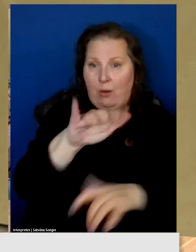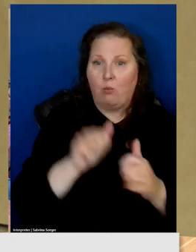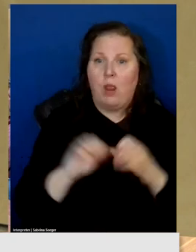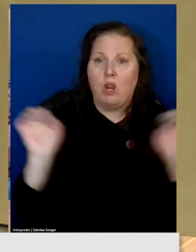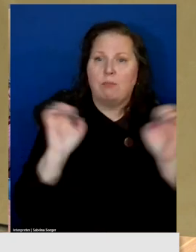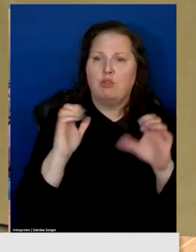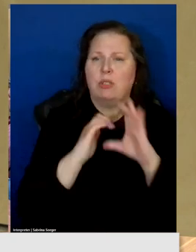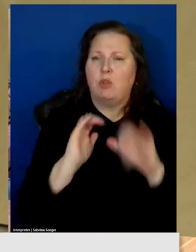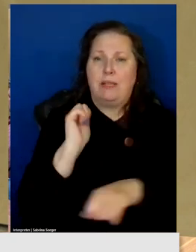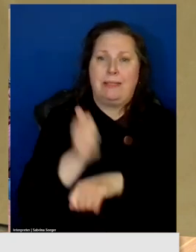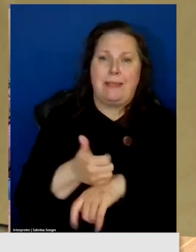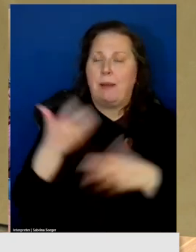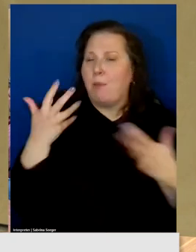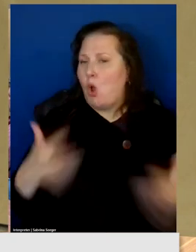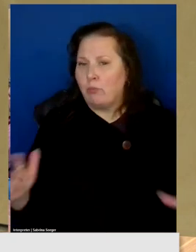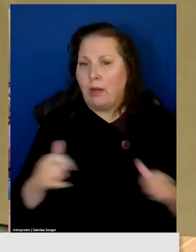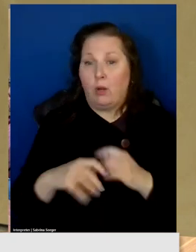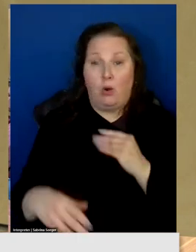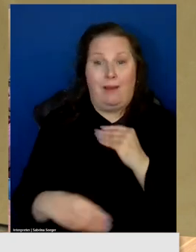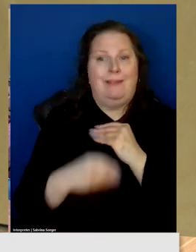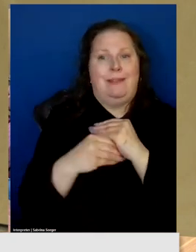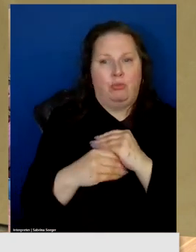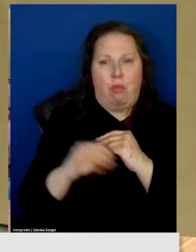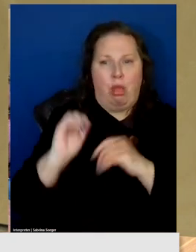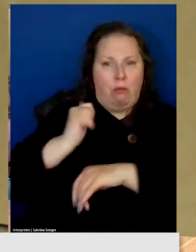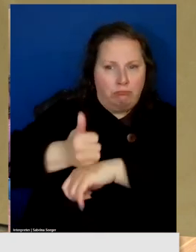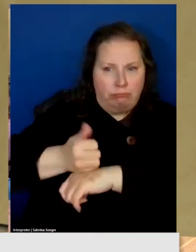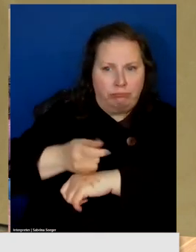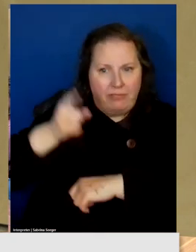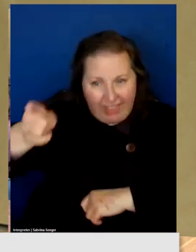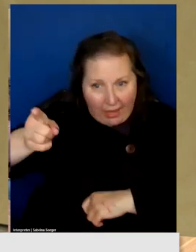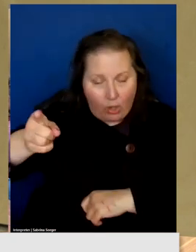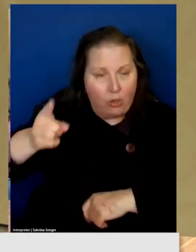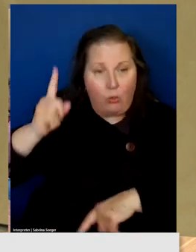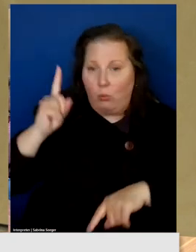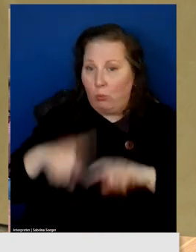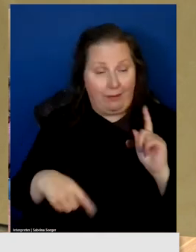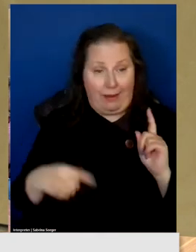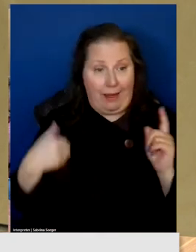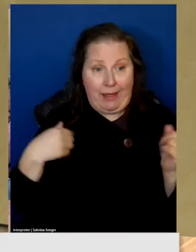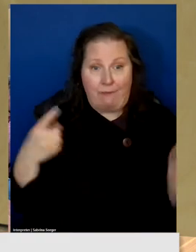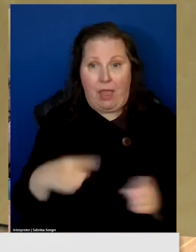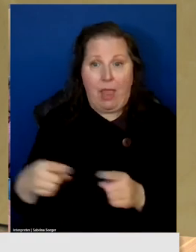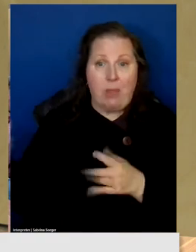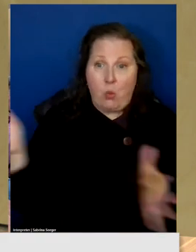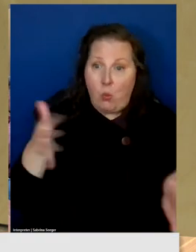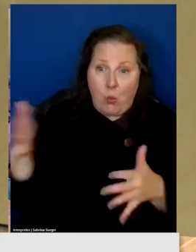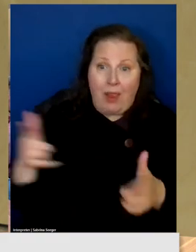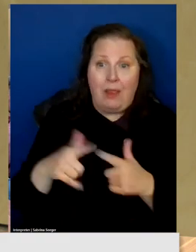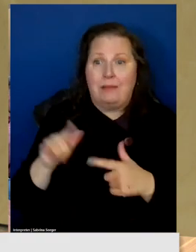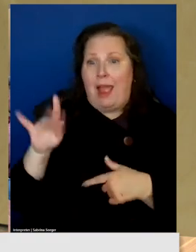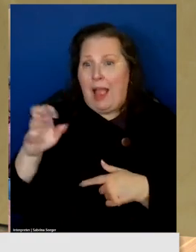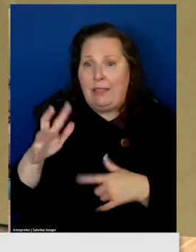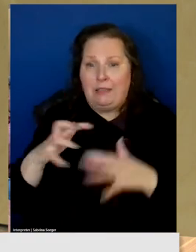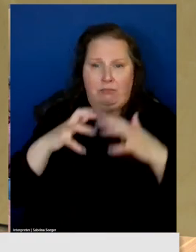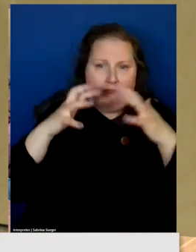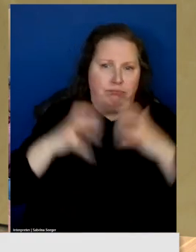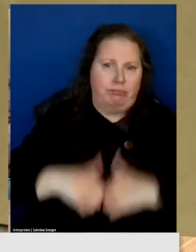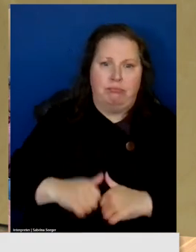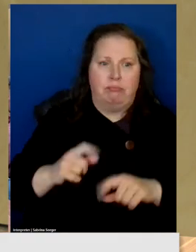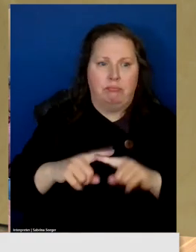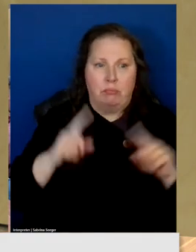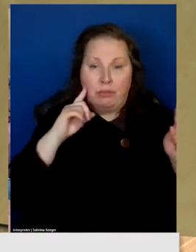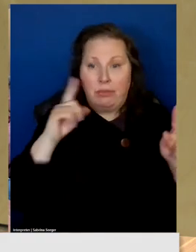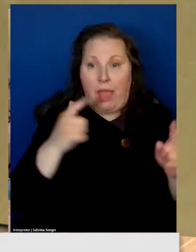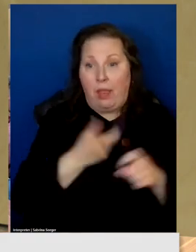located already, or will additionally be located. Because we can't afford to have a wind storm or an ice storm tear down our backhaul